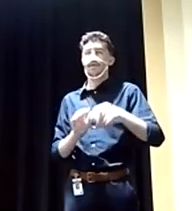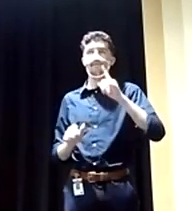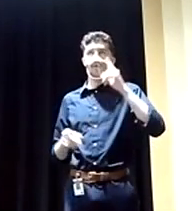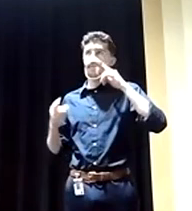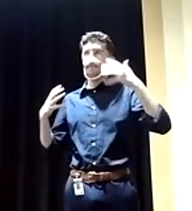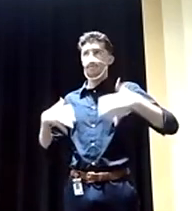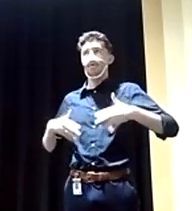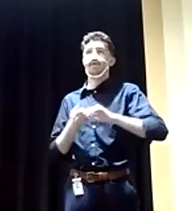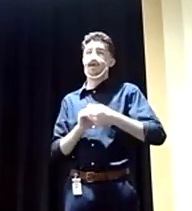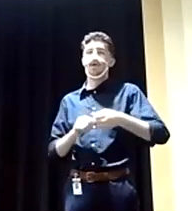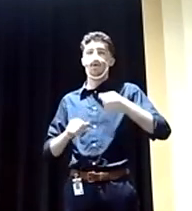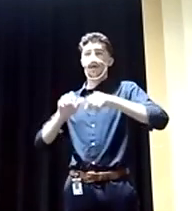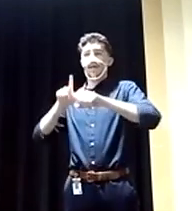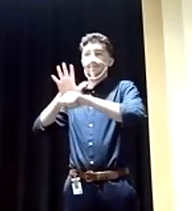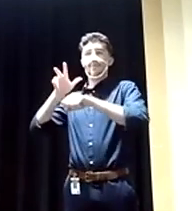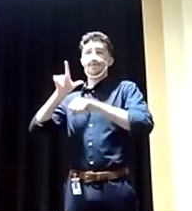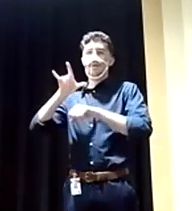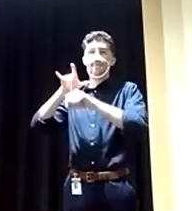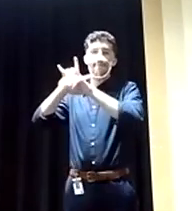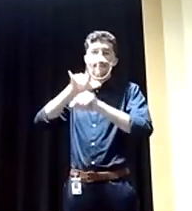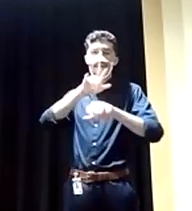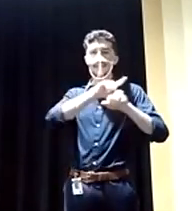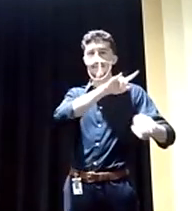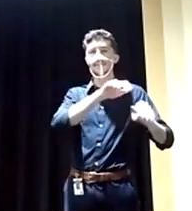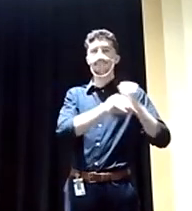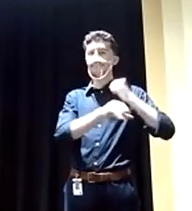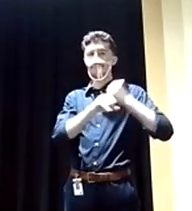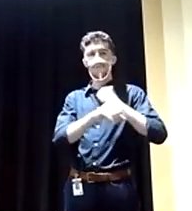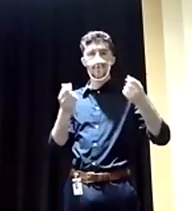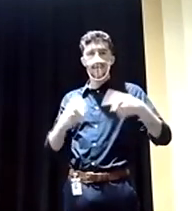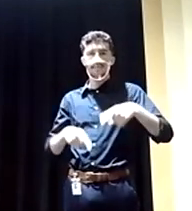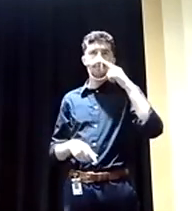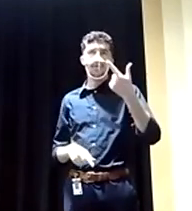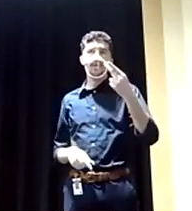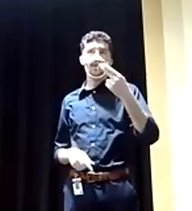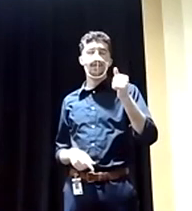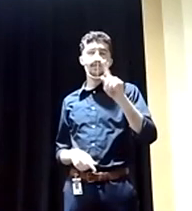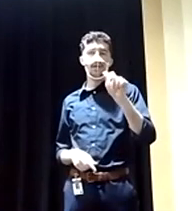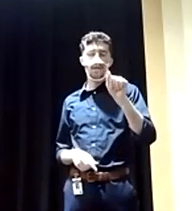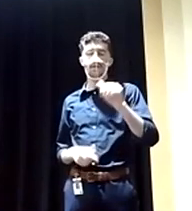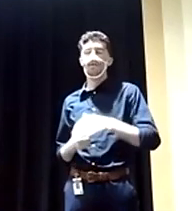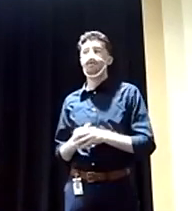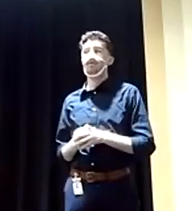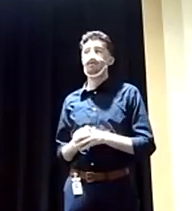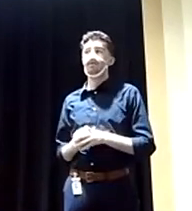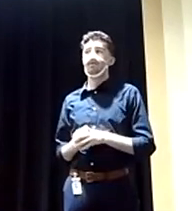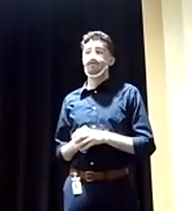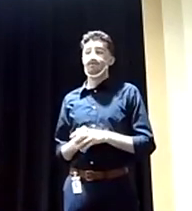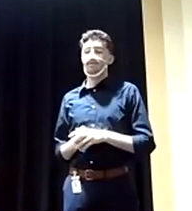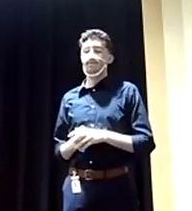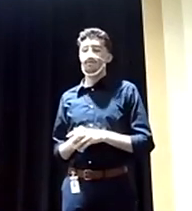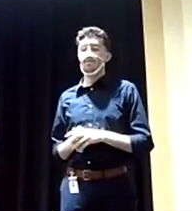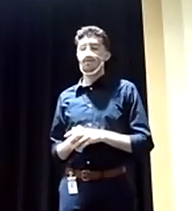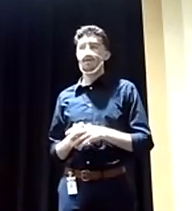to the bombings in Gaza and the total lack of any, uh, outrage by, uh, the